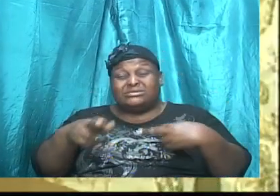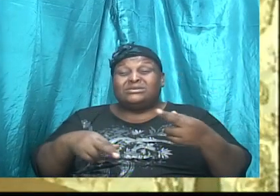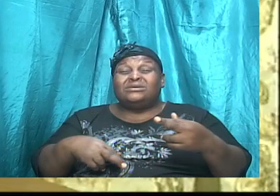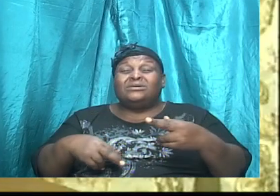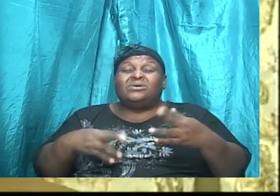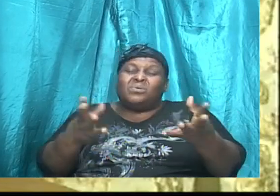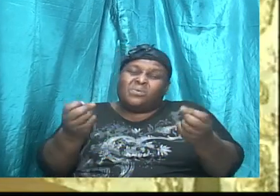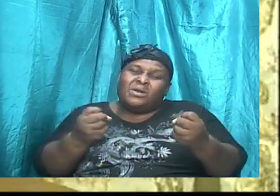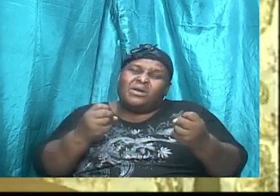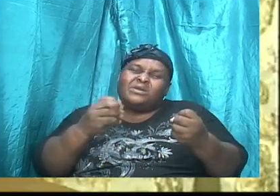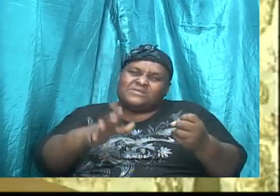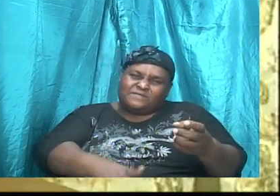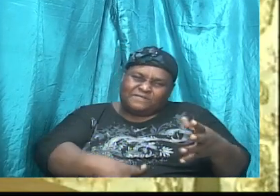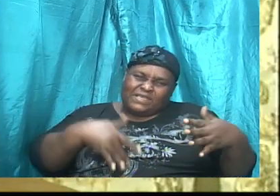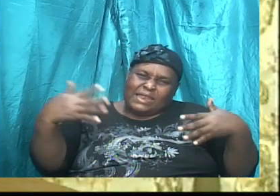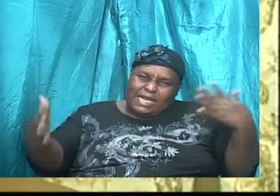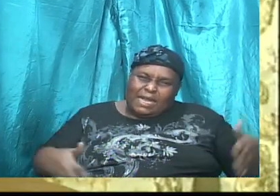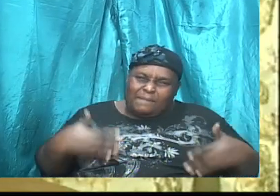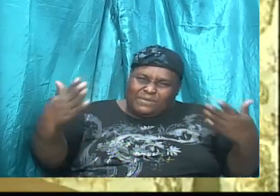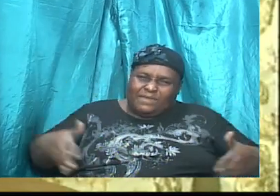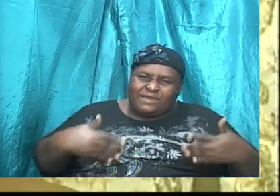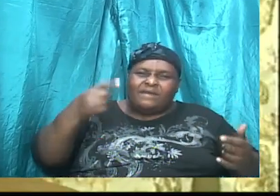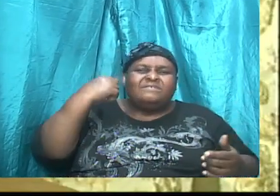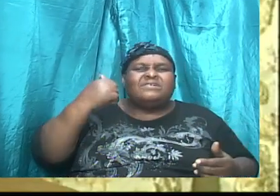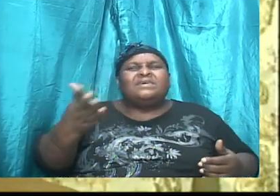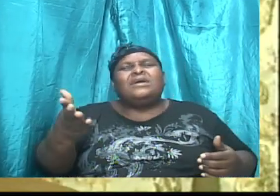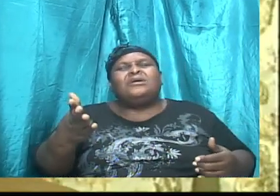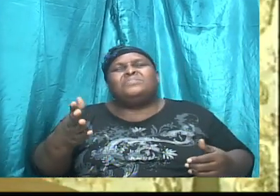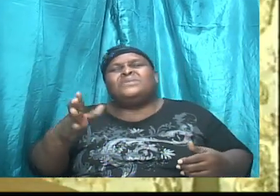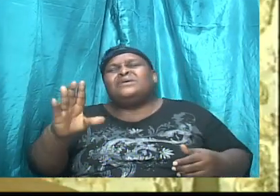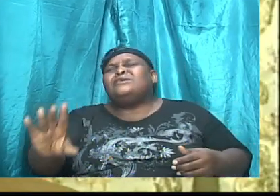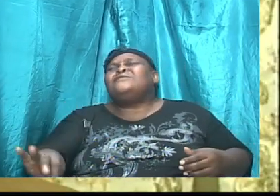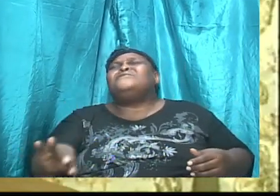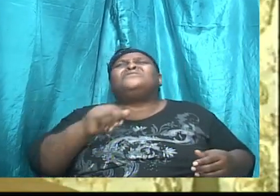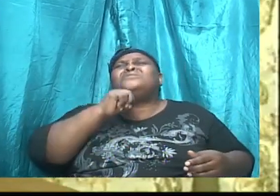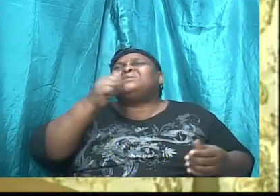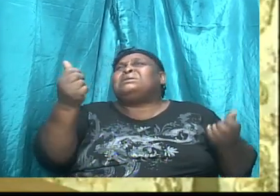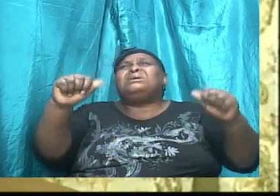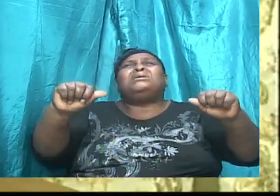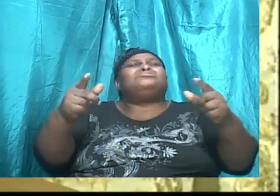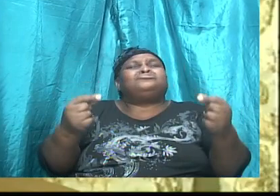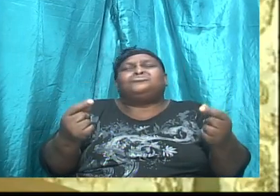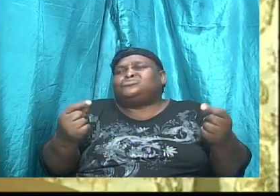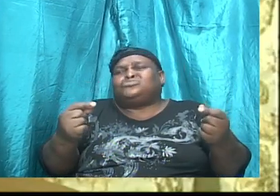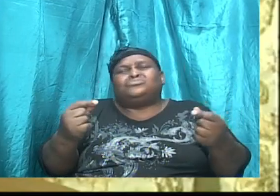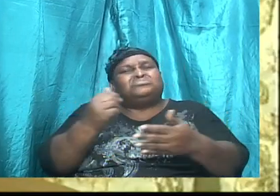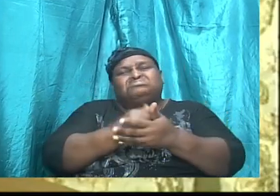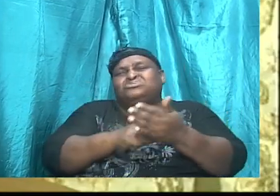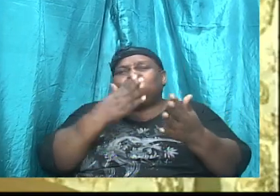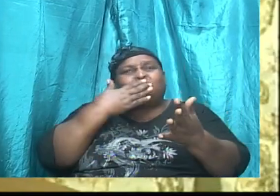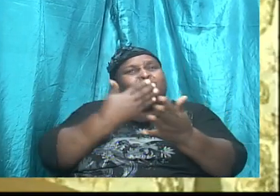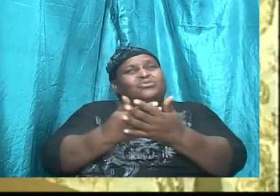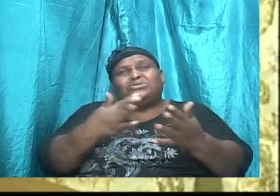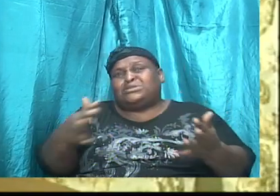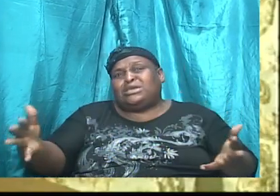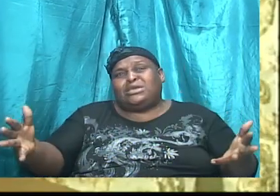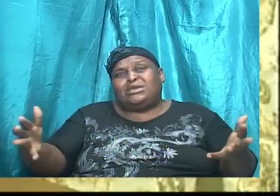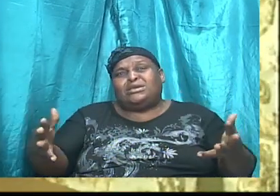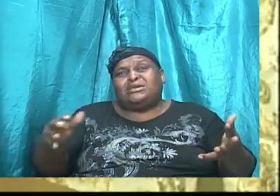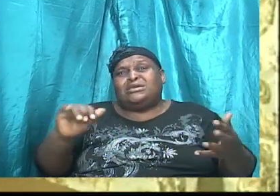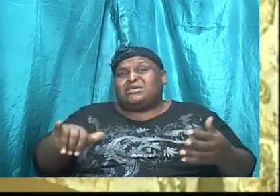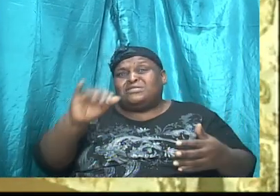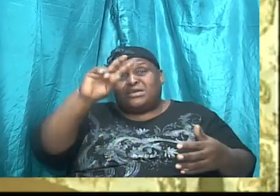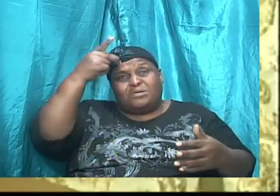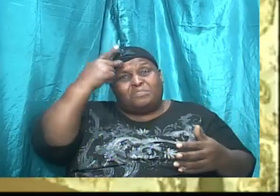happy for them. He found that he was not able to do some of these good things that he wanted to do,